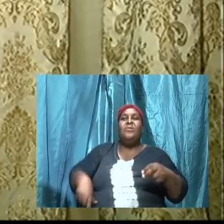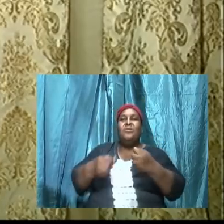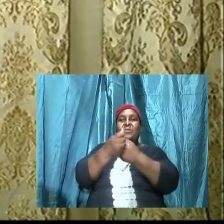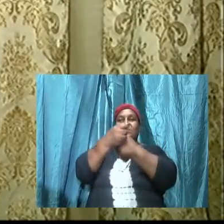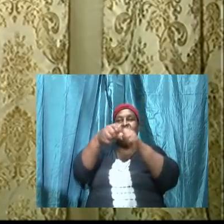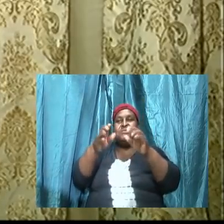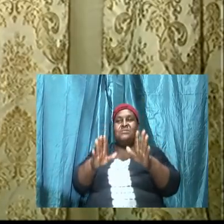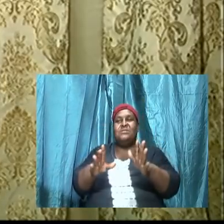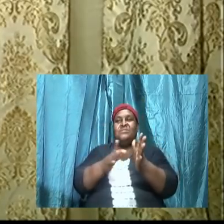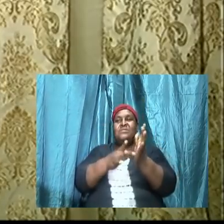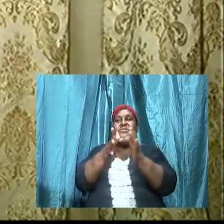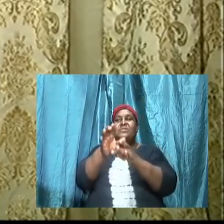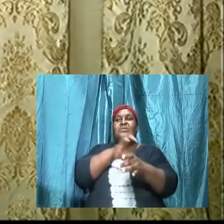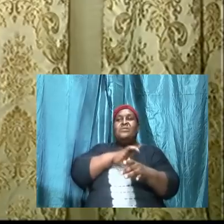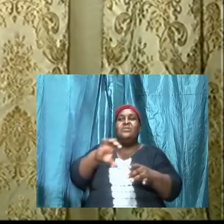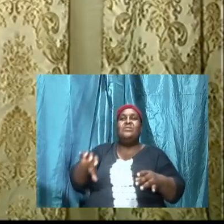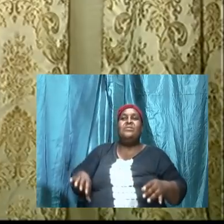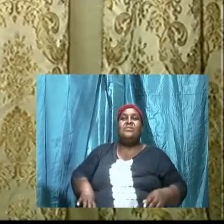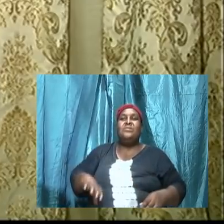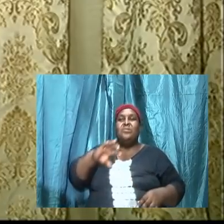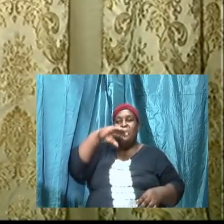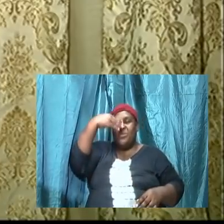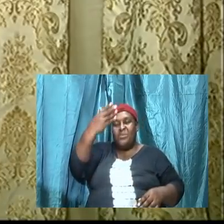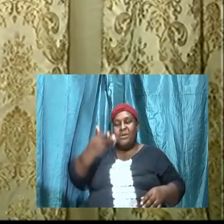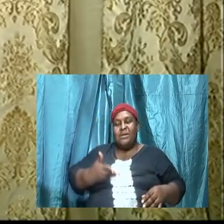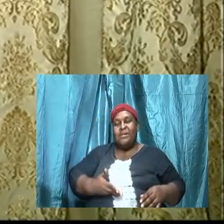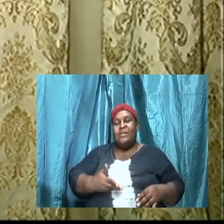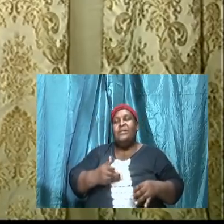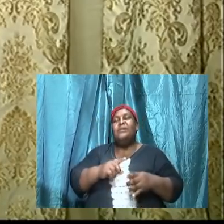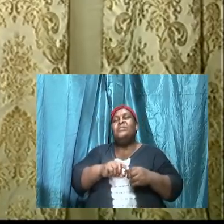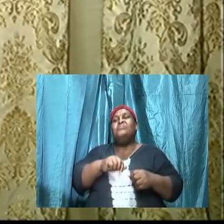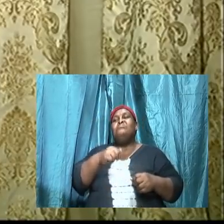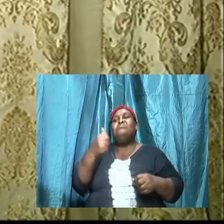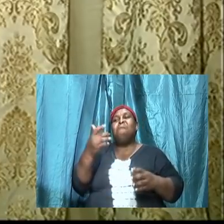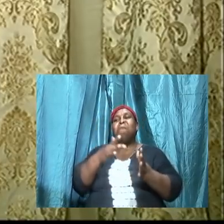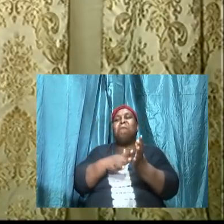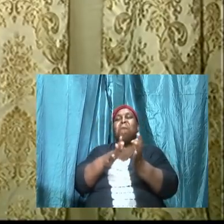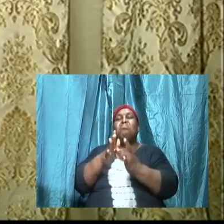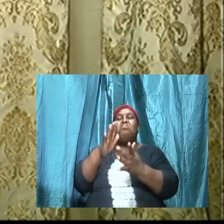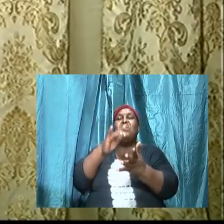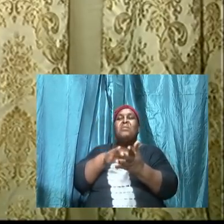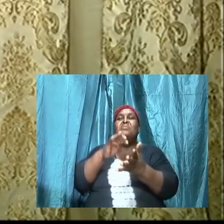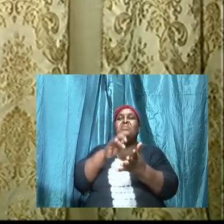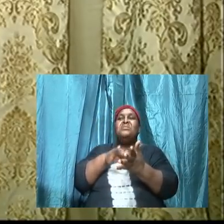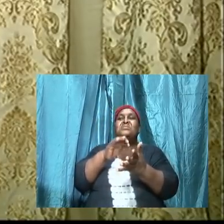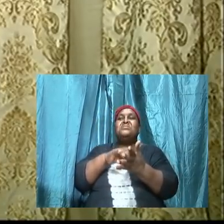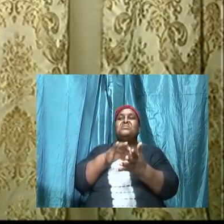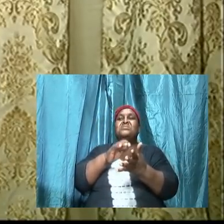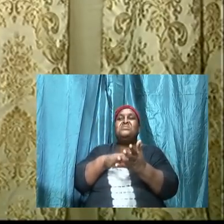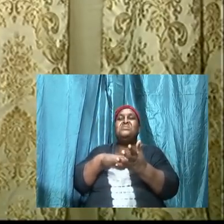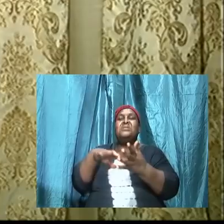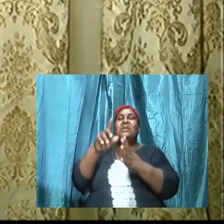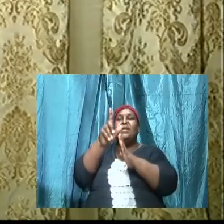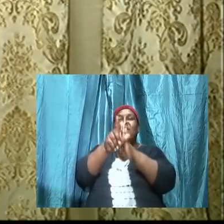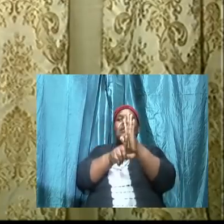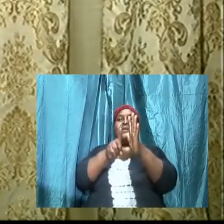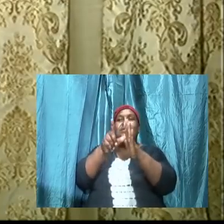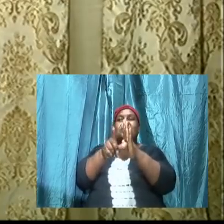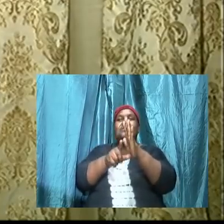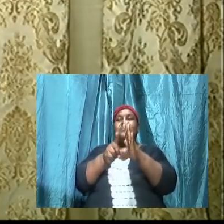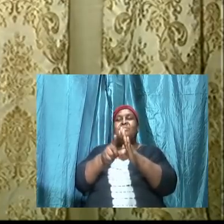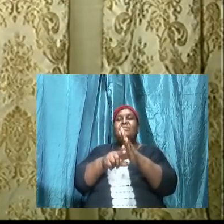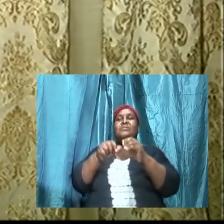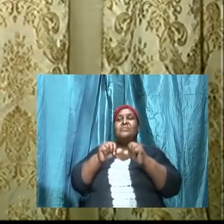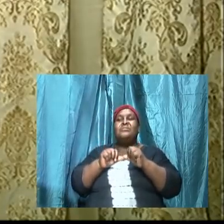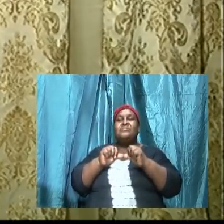Jesus Christ. Welcome to another Bible study series. We are continuing